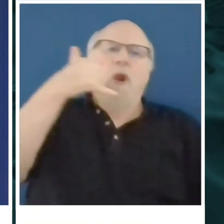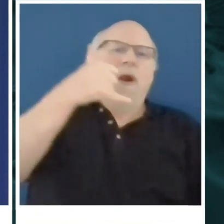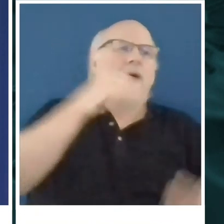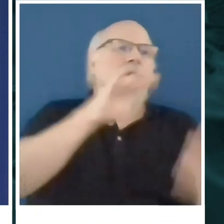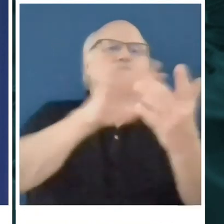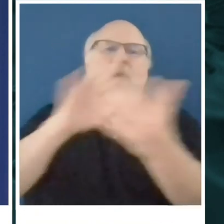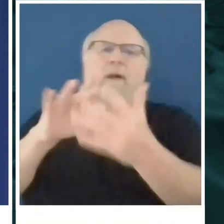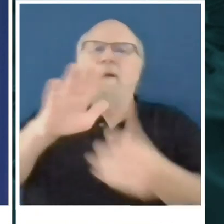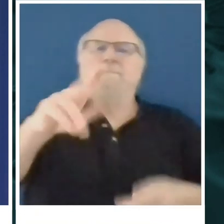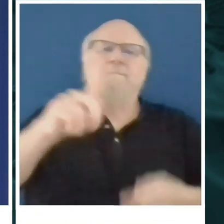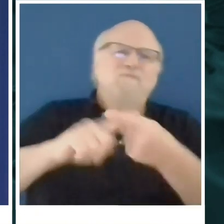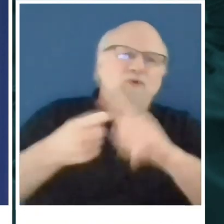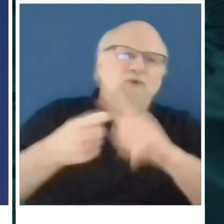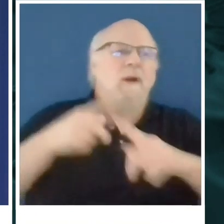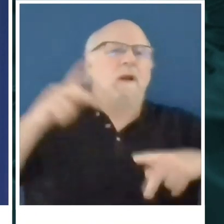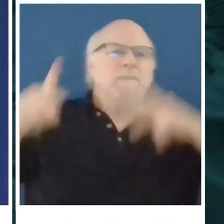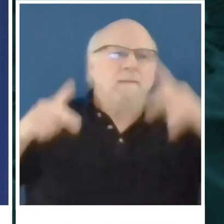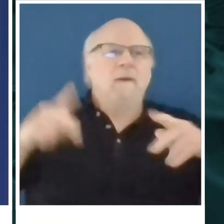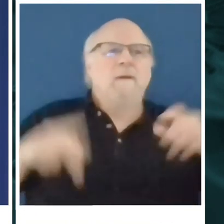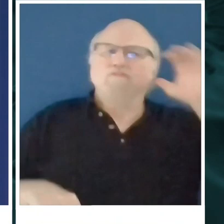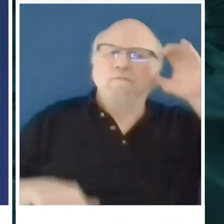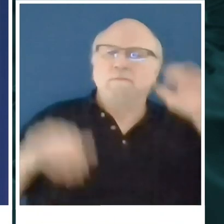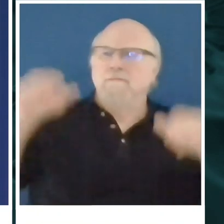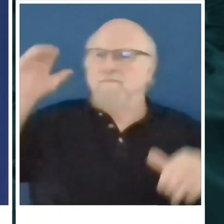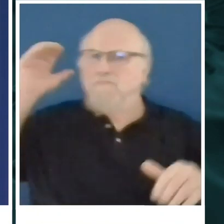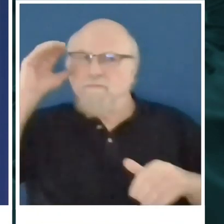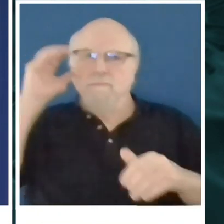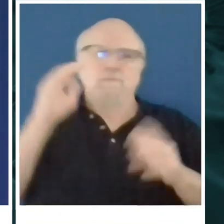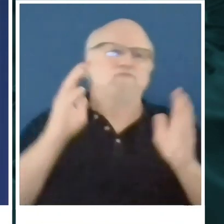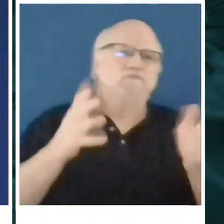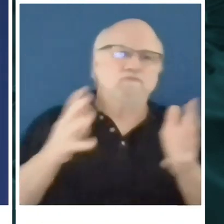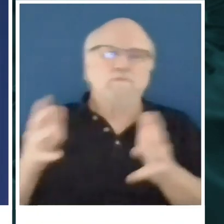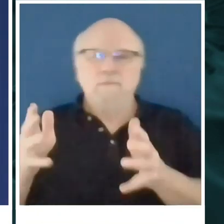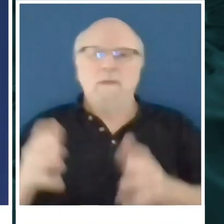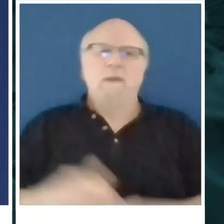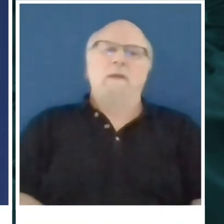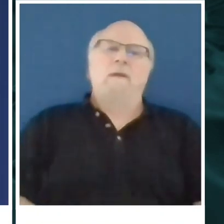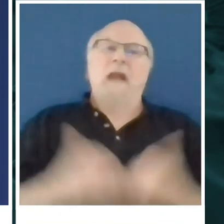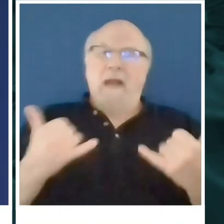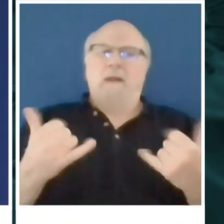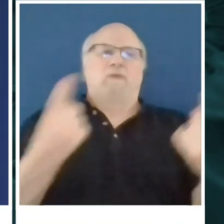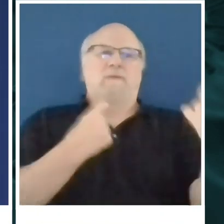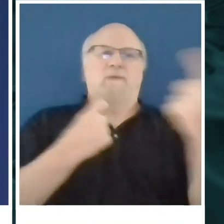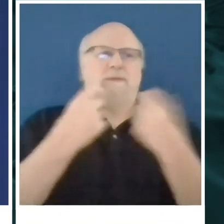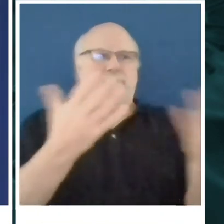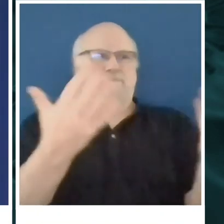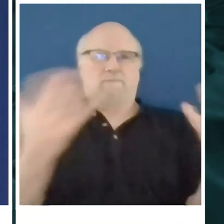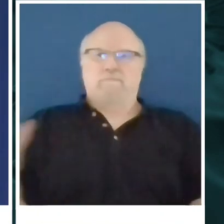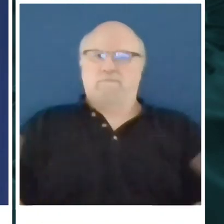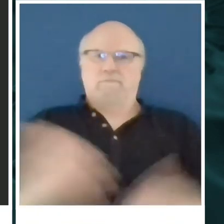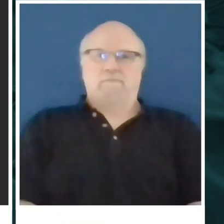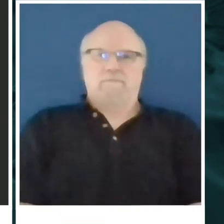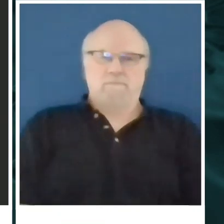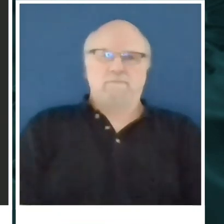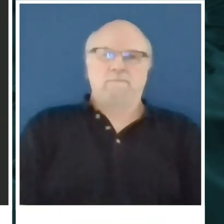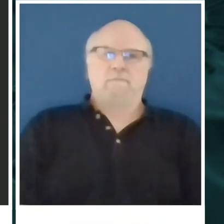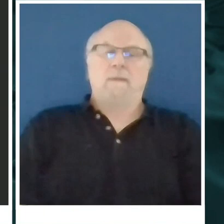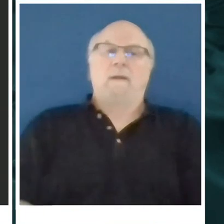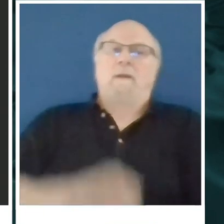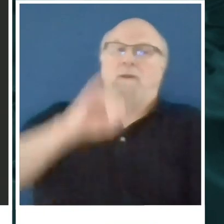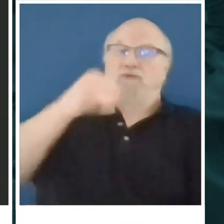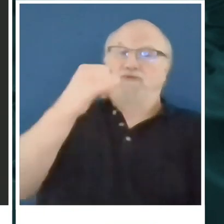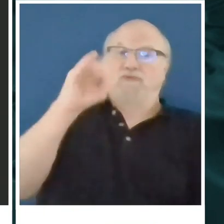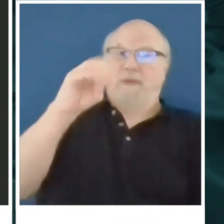them and hear them. And you'll make a difference. With that, we'll take questions. Jim with WJXT. Mayor, said